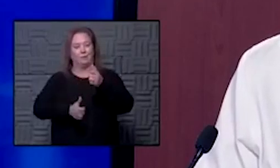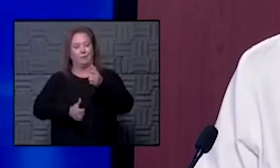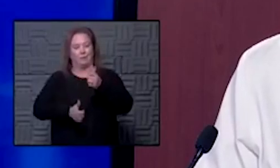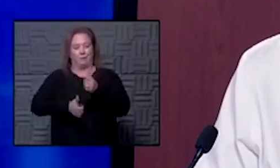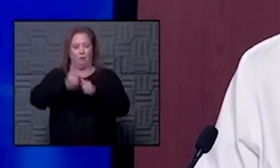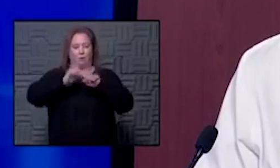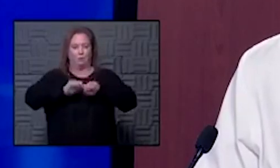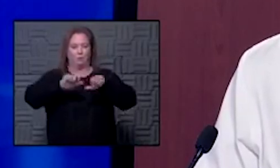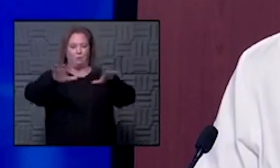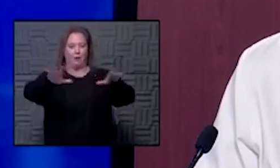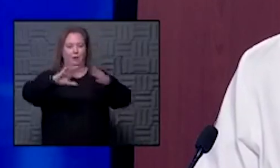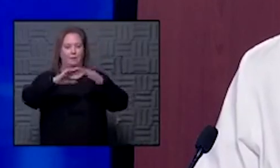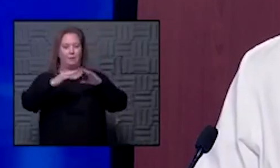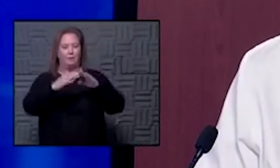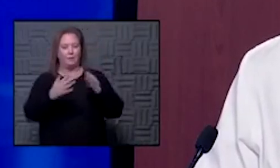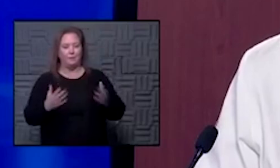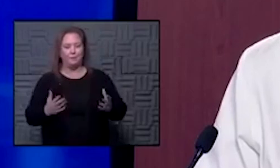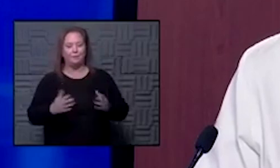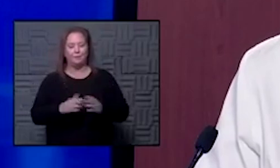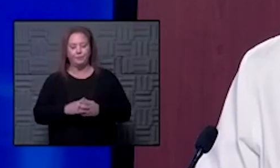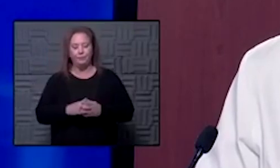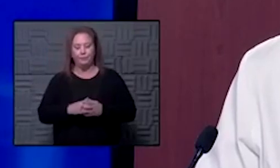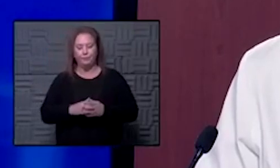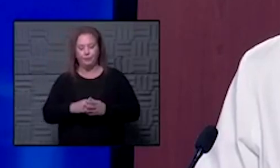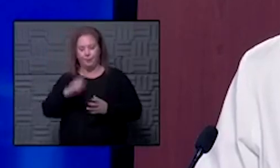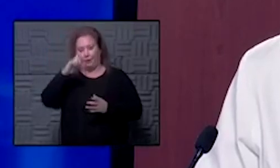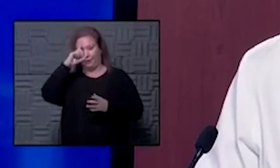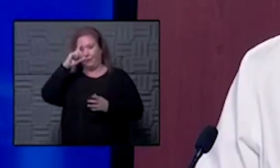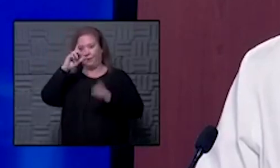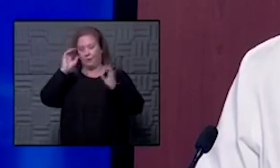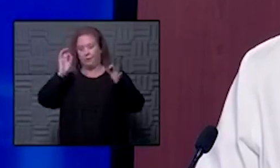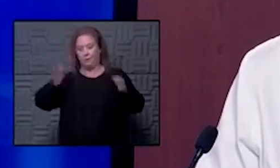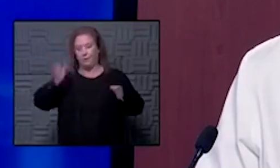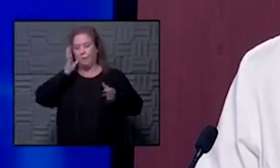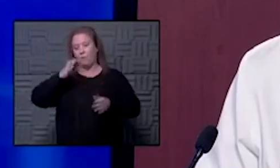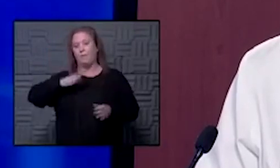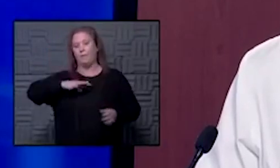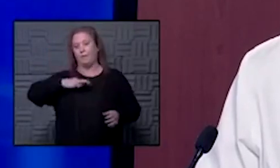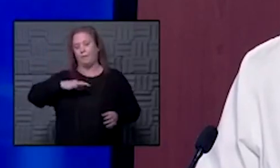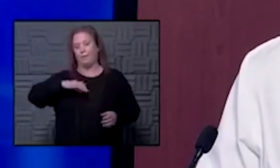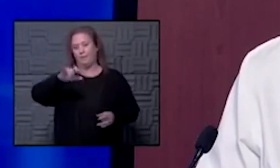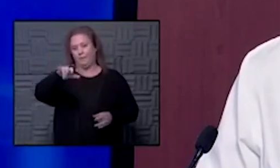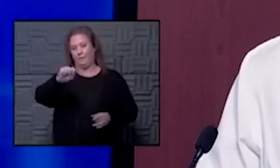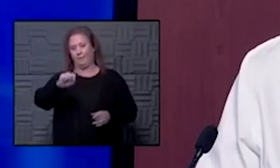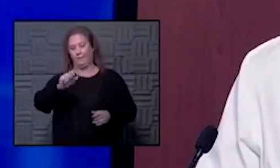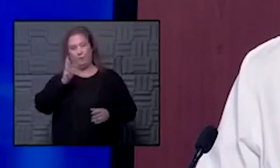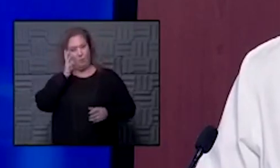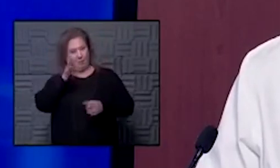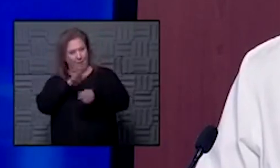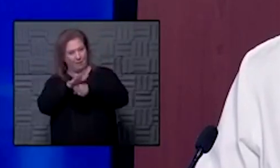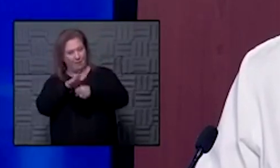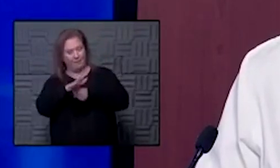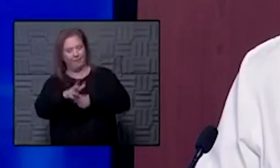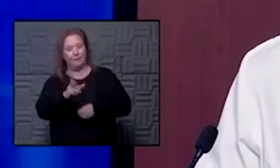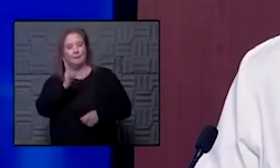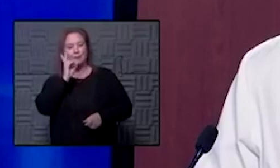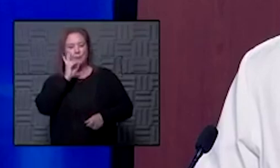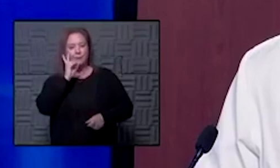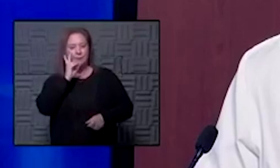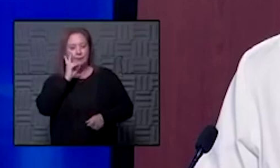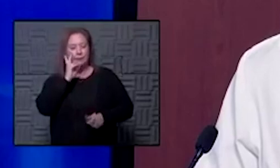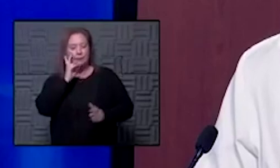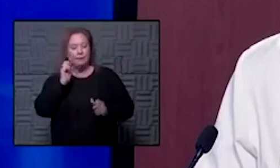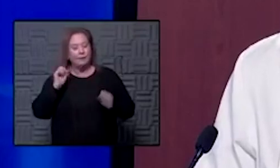um in our community and so i think it definitely will have benefit um will it be enough time will tell um